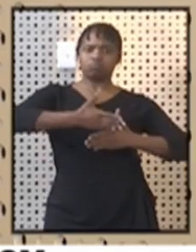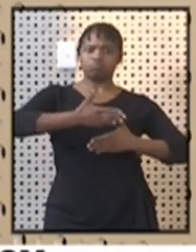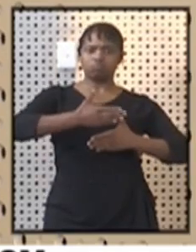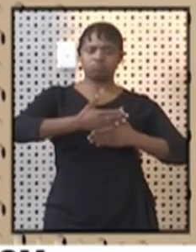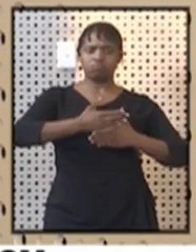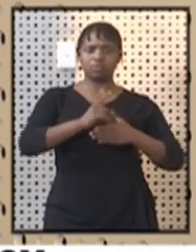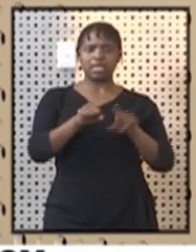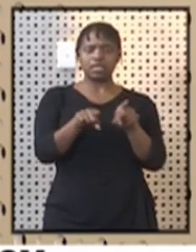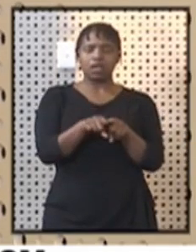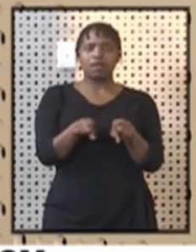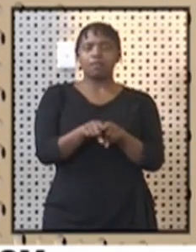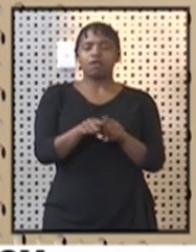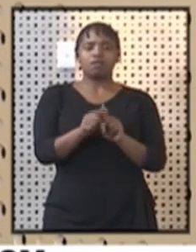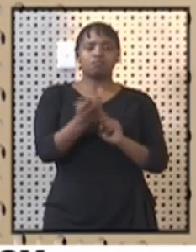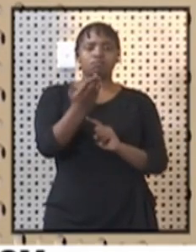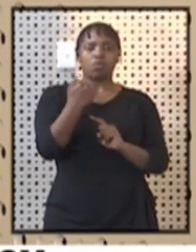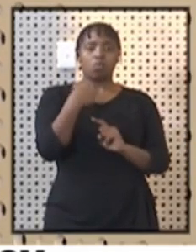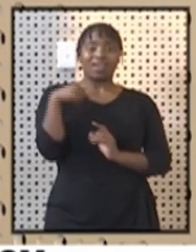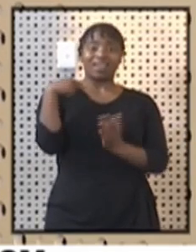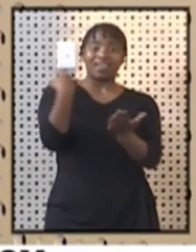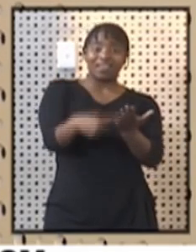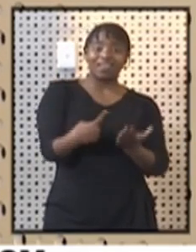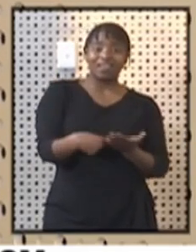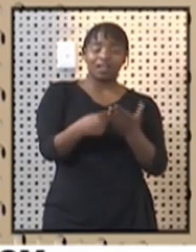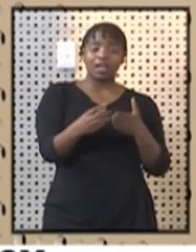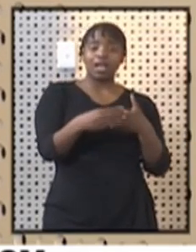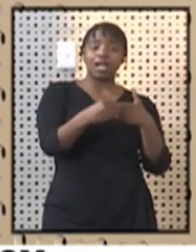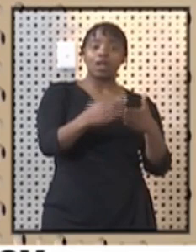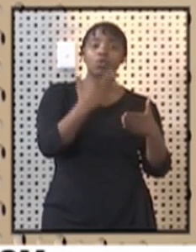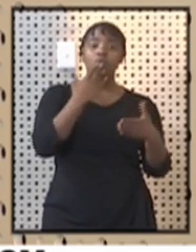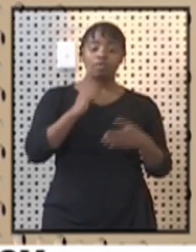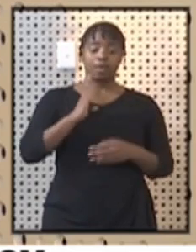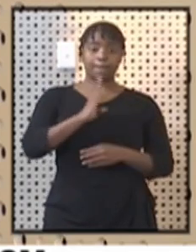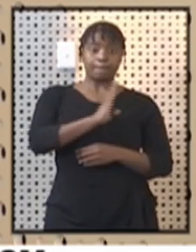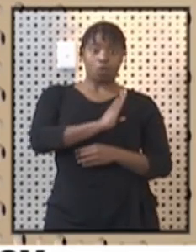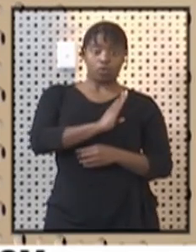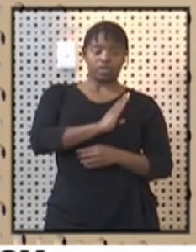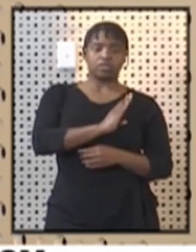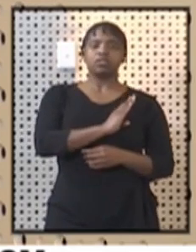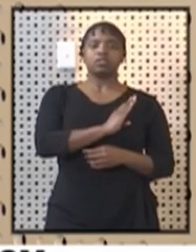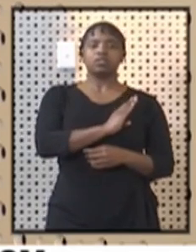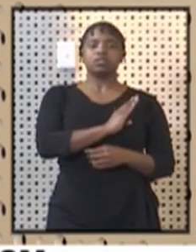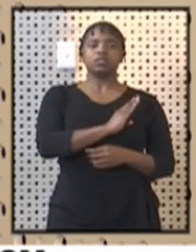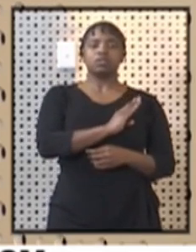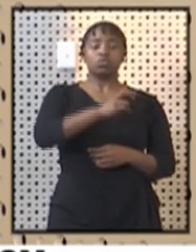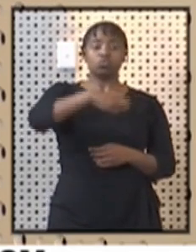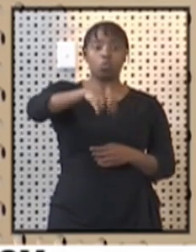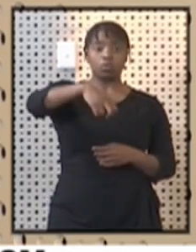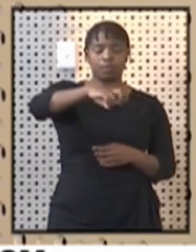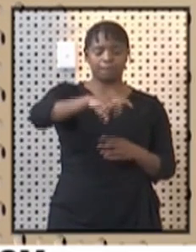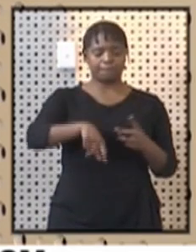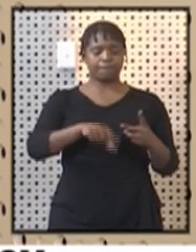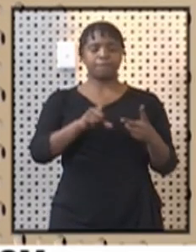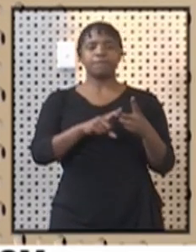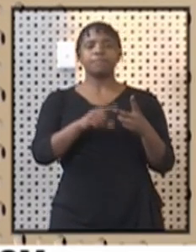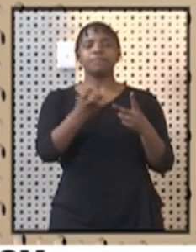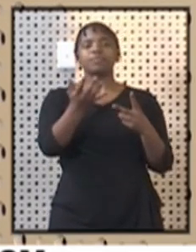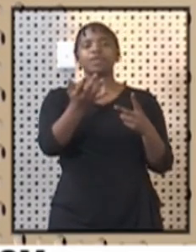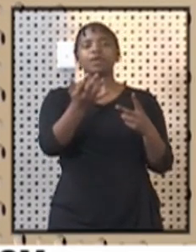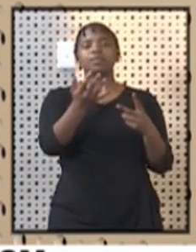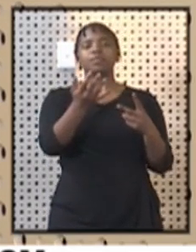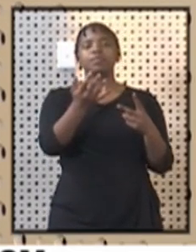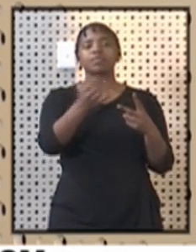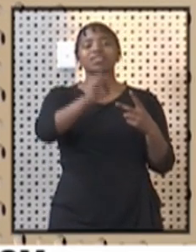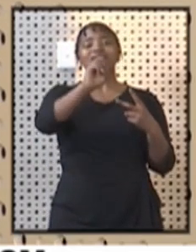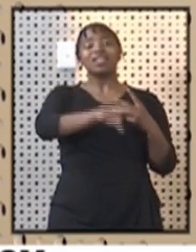our entity and the discussions that are led by both the board and also our tourism, our